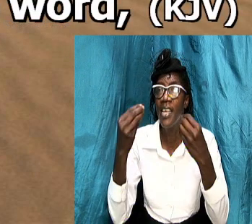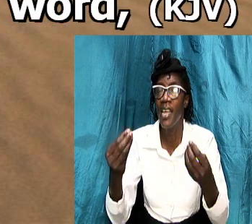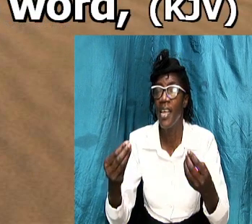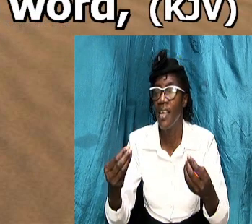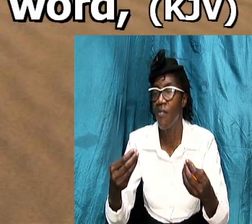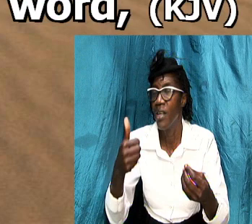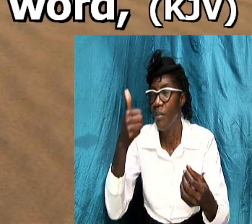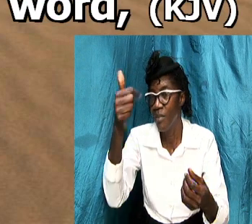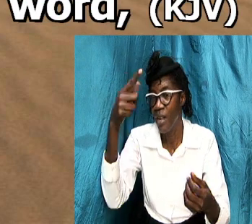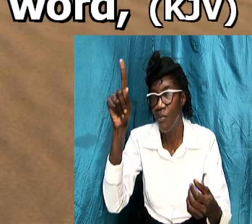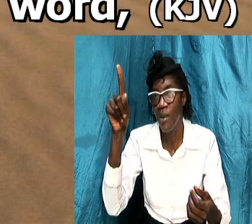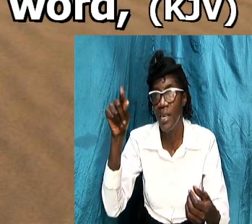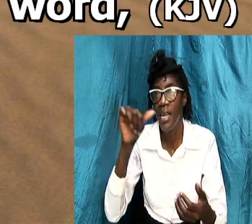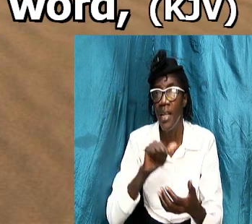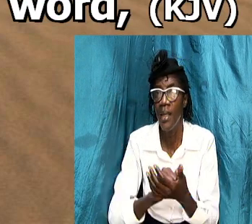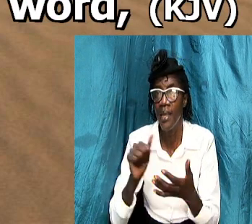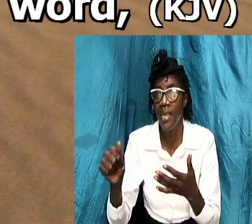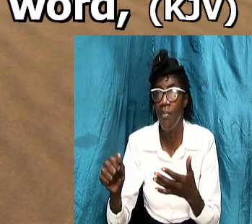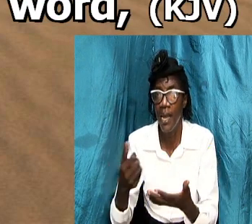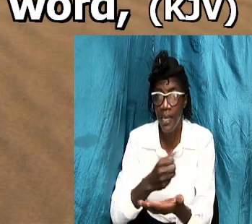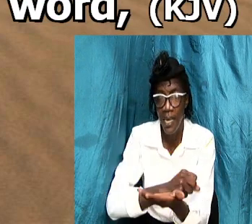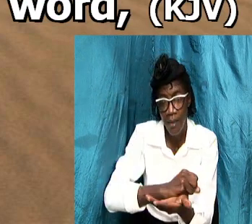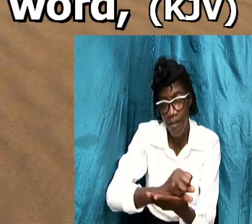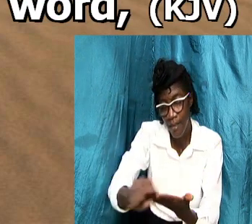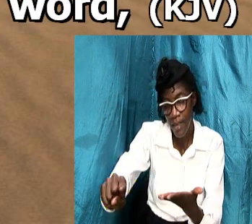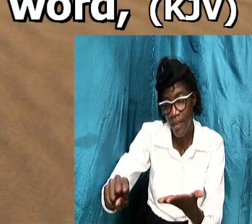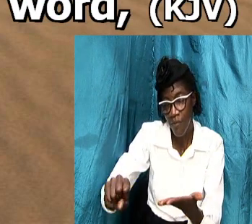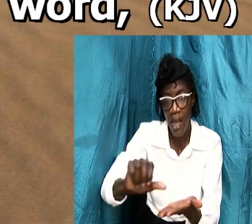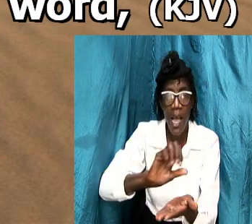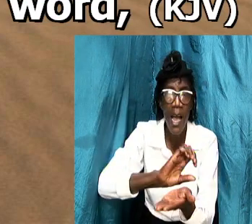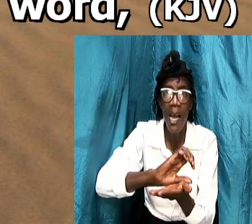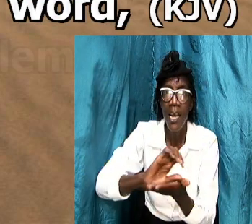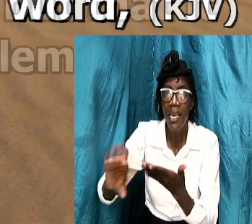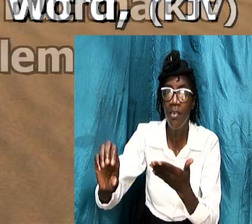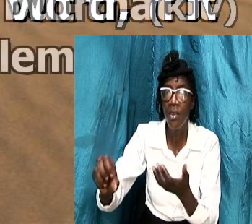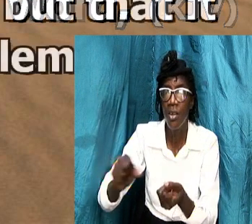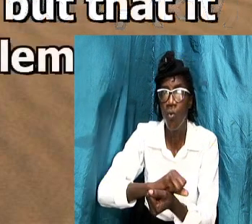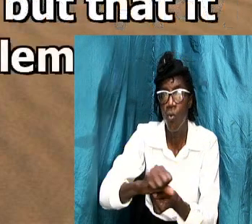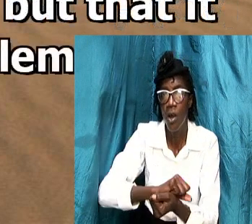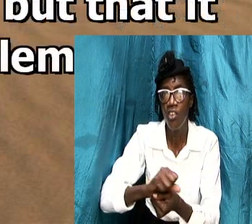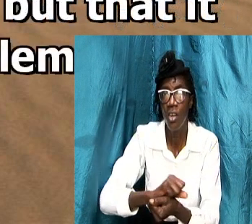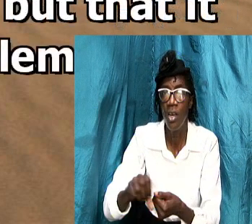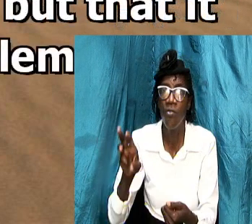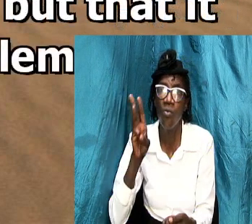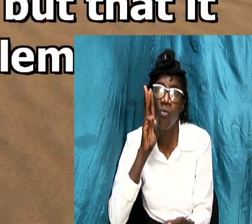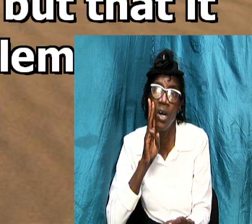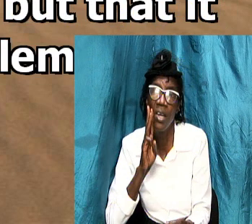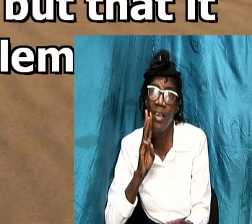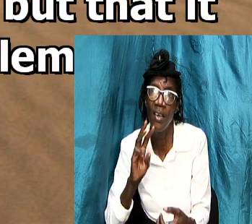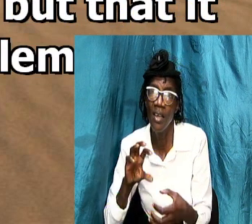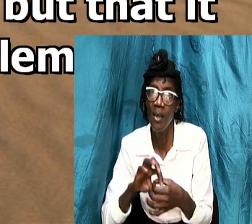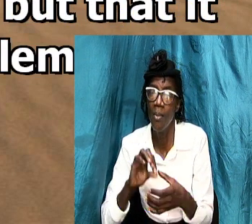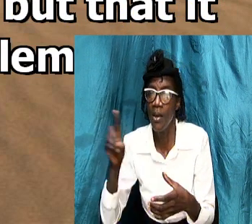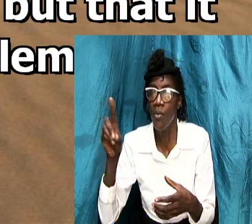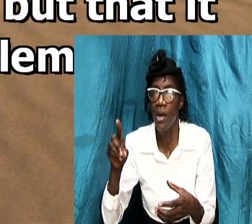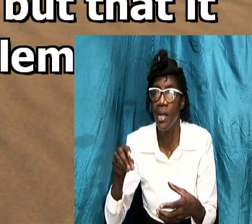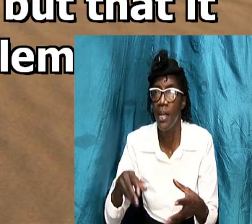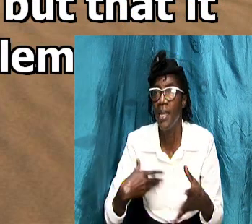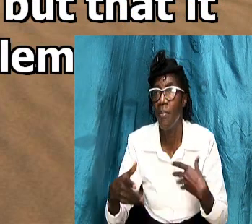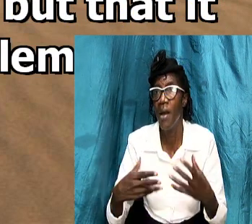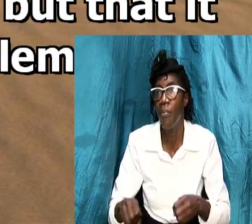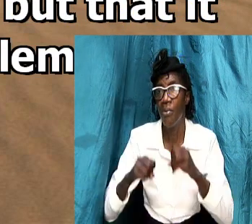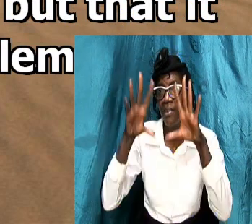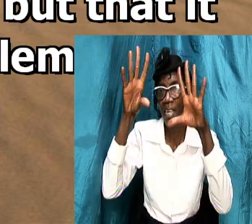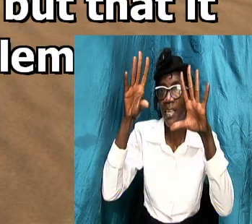it that he might sanctify and cleanse it with the washing of water by the word that he might present it to himself